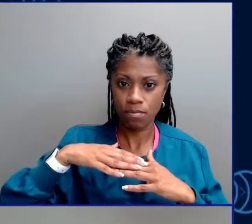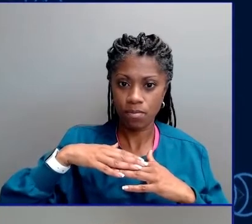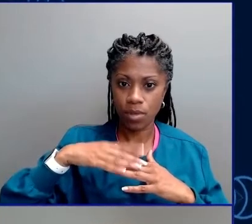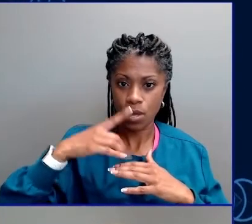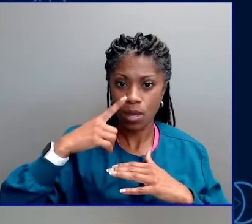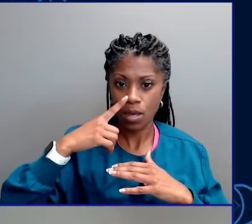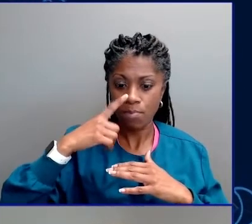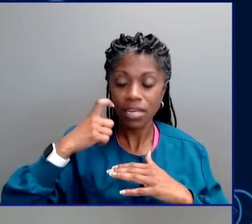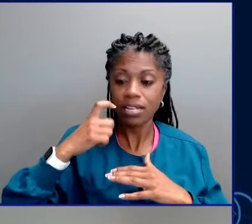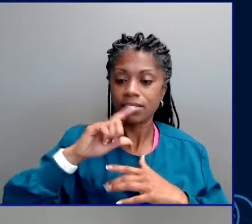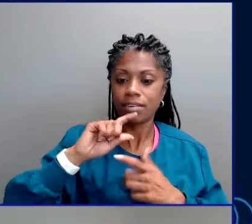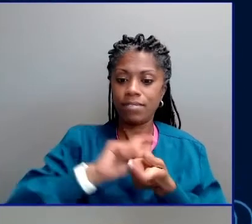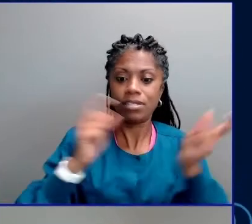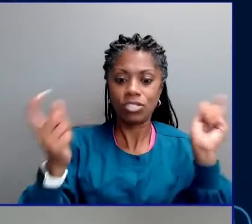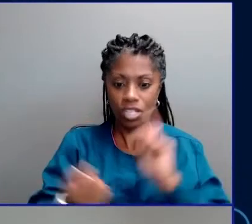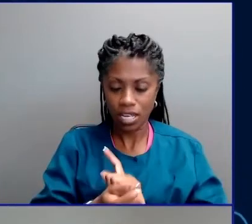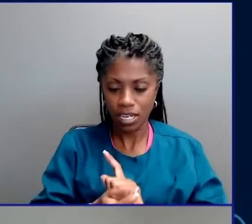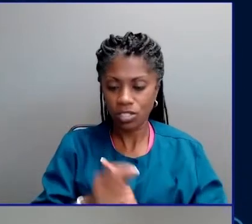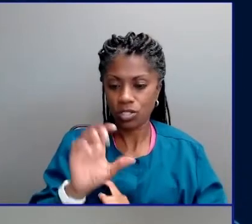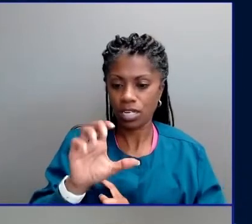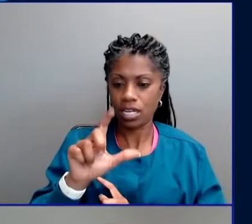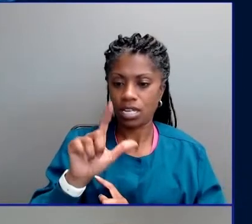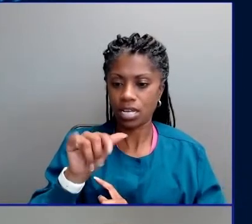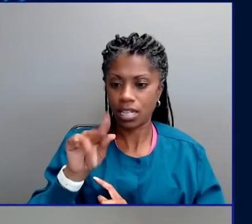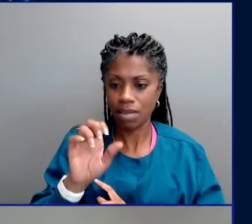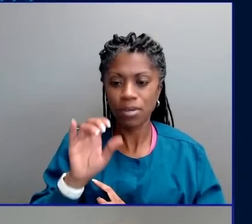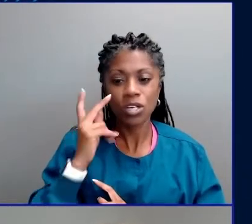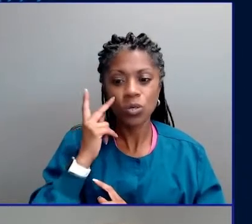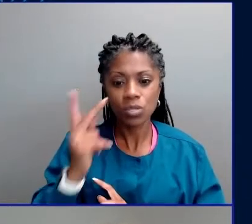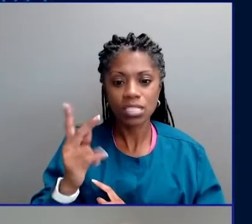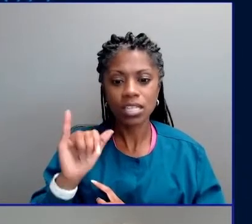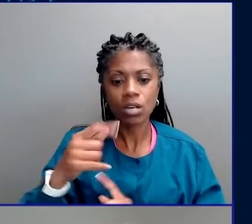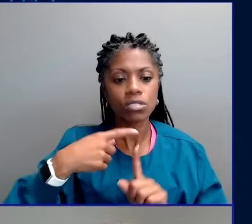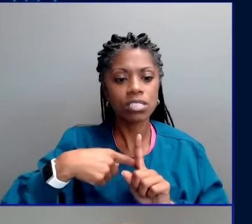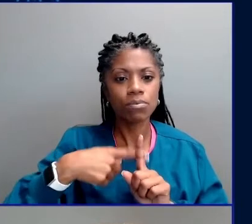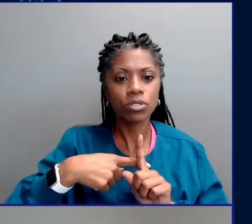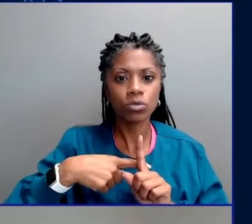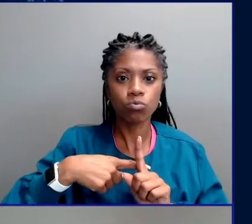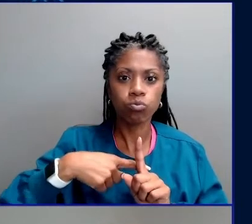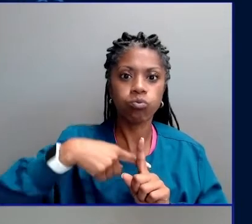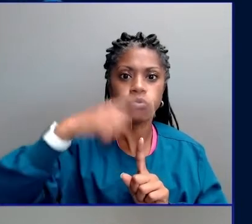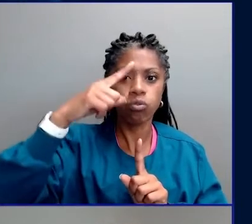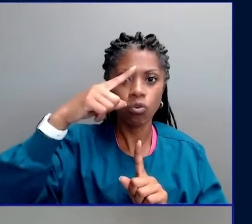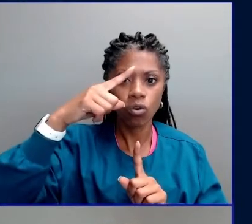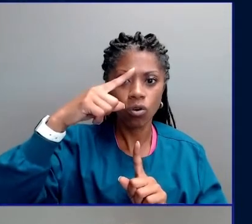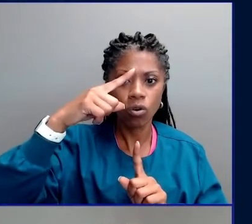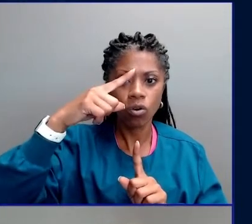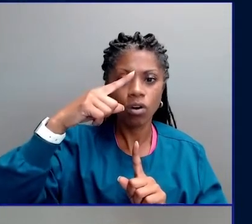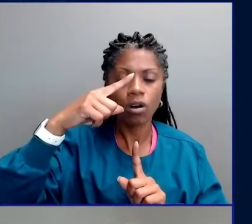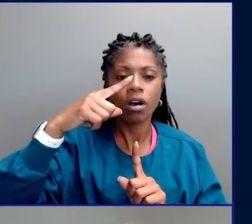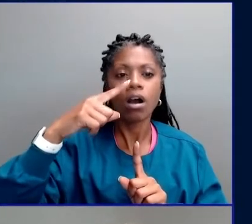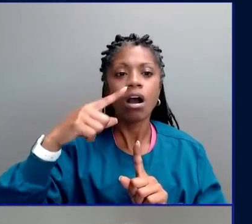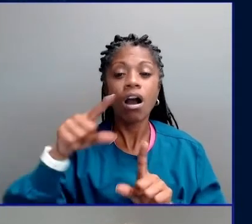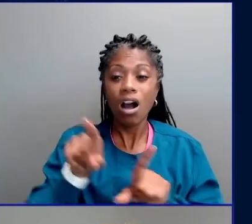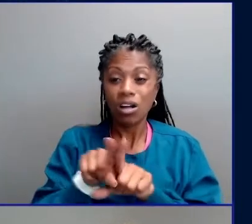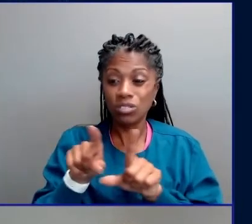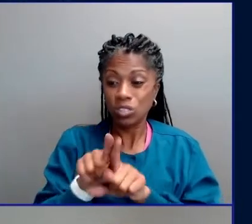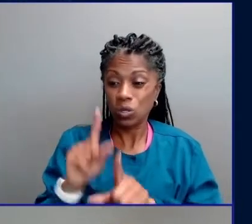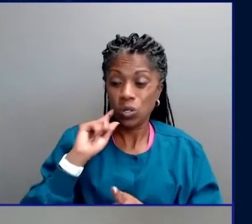changing climate on our world. Climate change even exacerbates political crises like the crisis in Afghanistan.